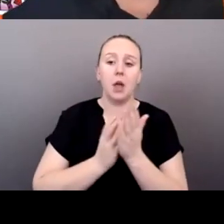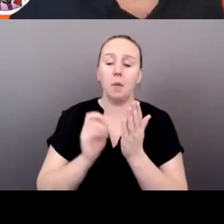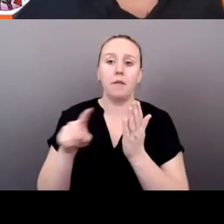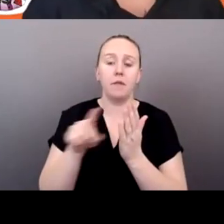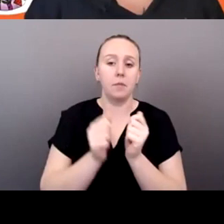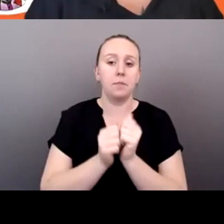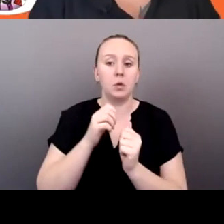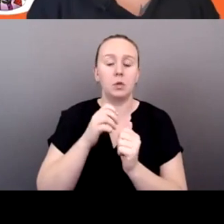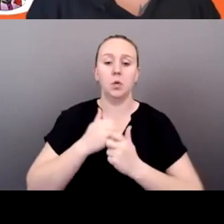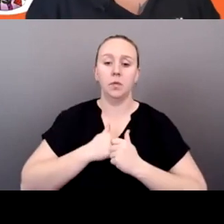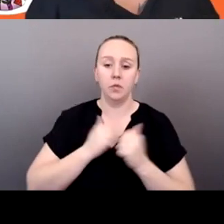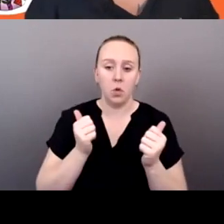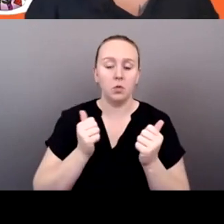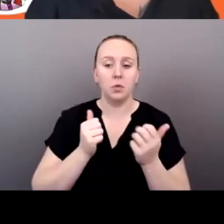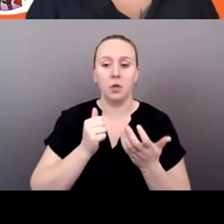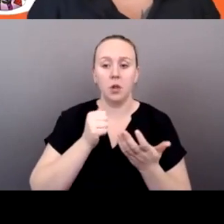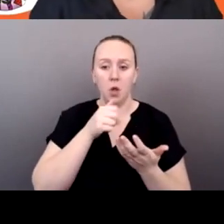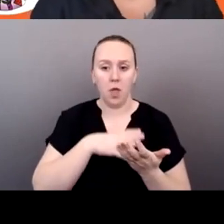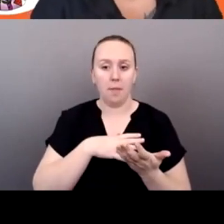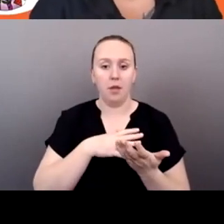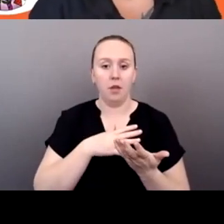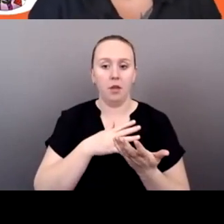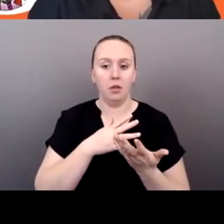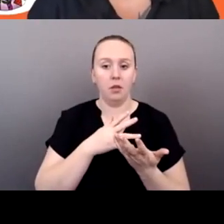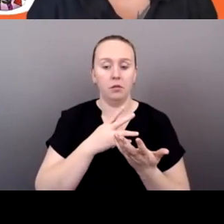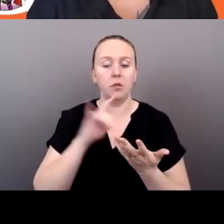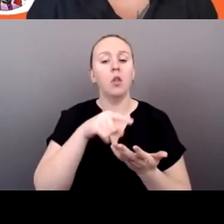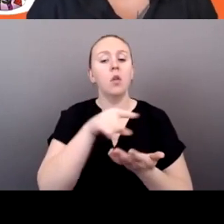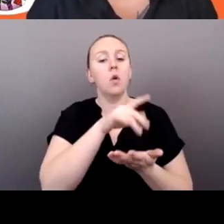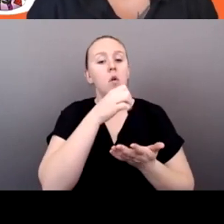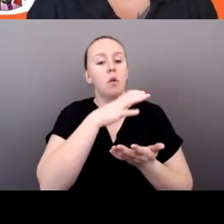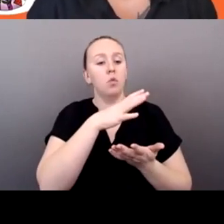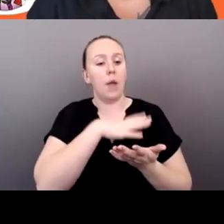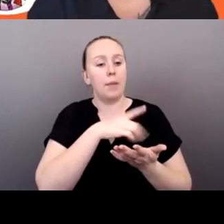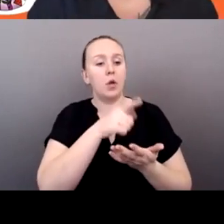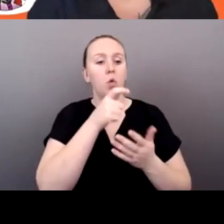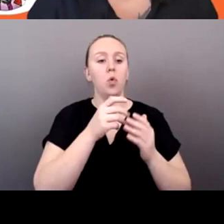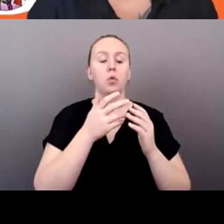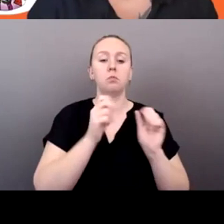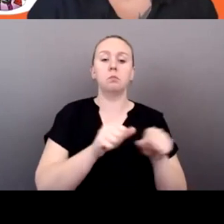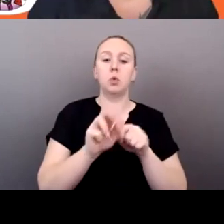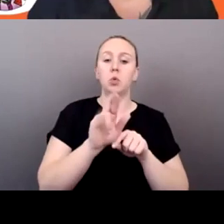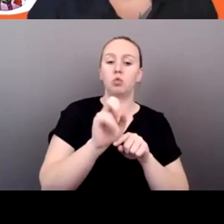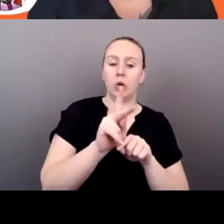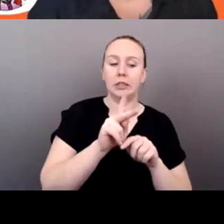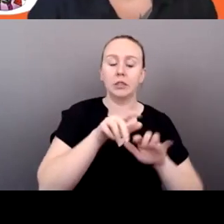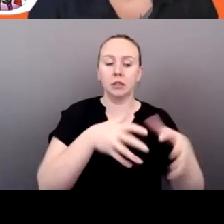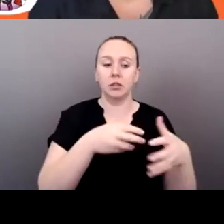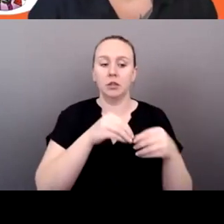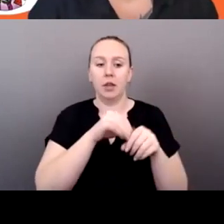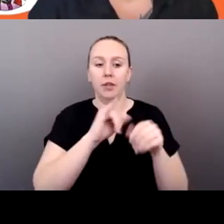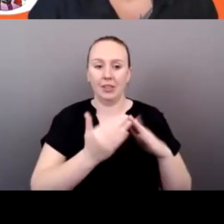here in the city. And, um, we talk about safety tips all the time, you know, don't walk alone, don't walk with your headphones